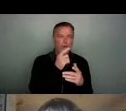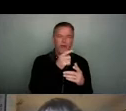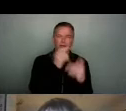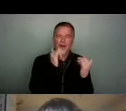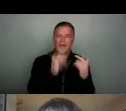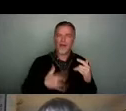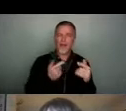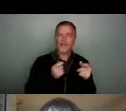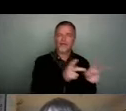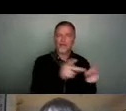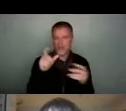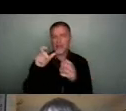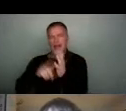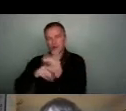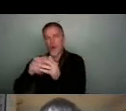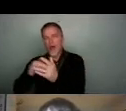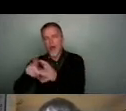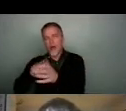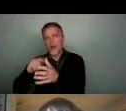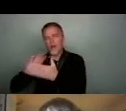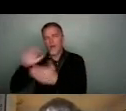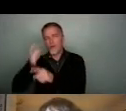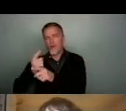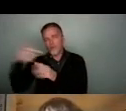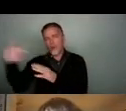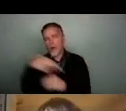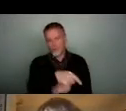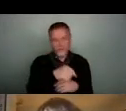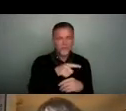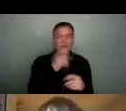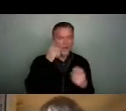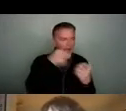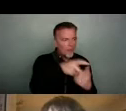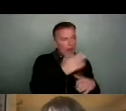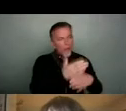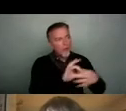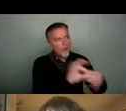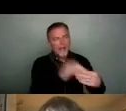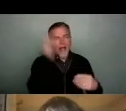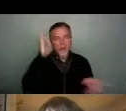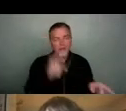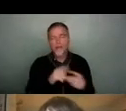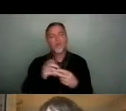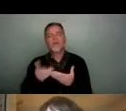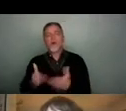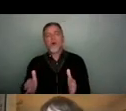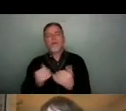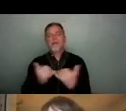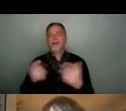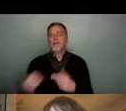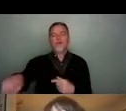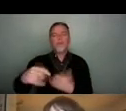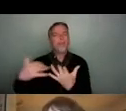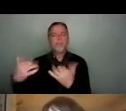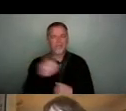Latoya can talk a little bit more about and thinking through like how that works for the council. We weren't opening the space to the public, but